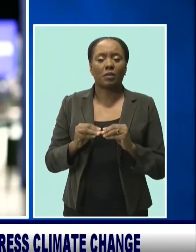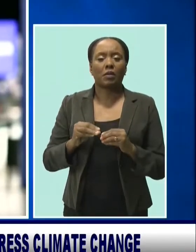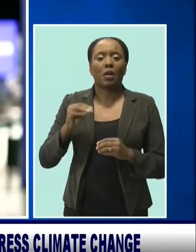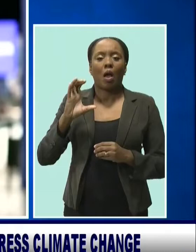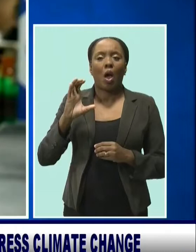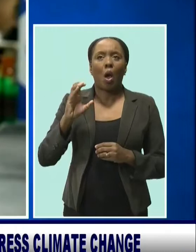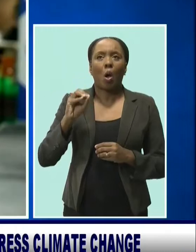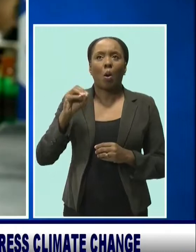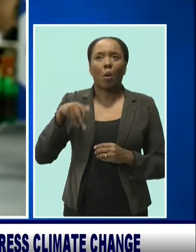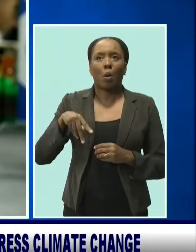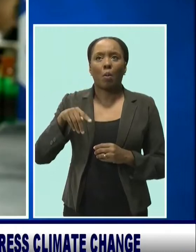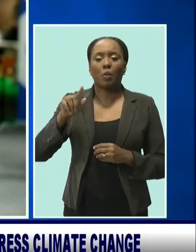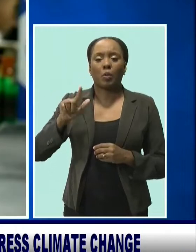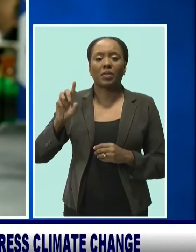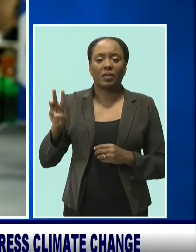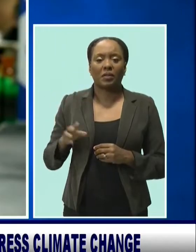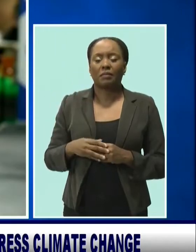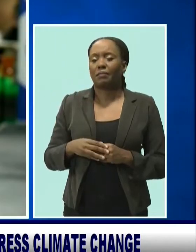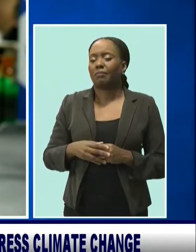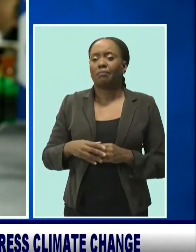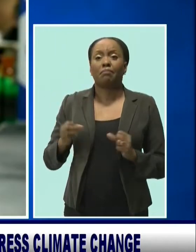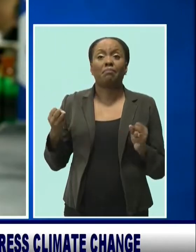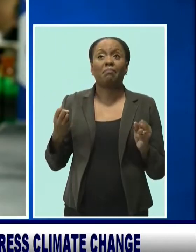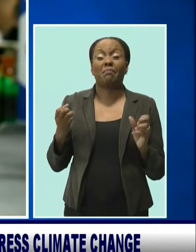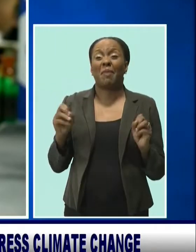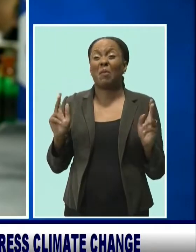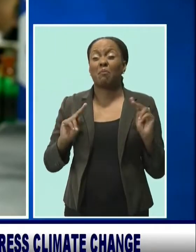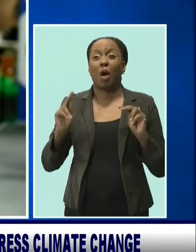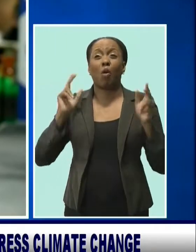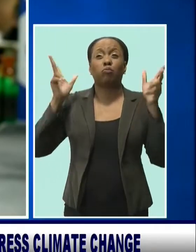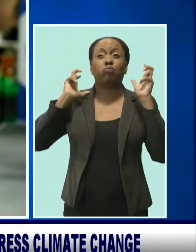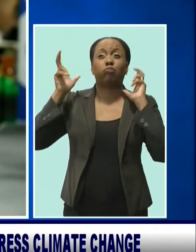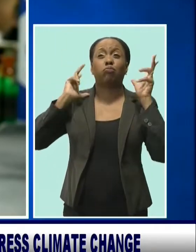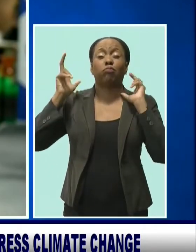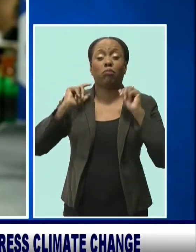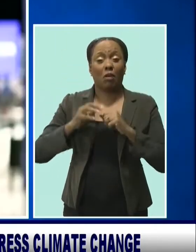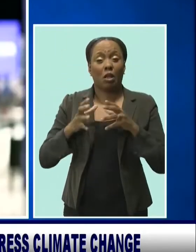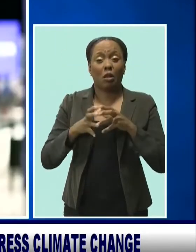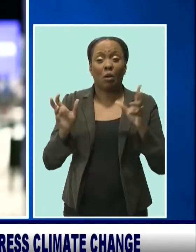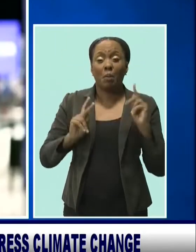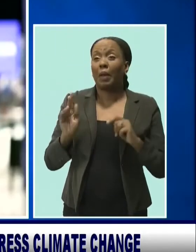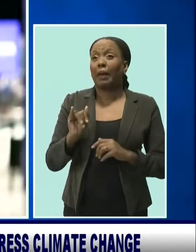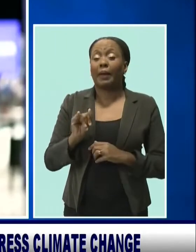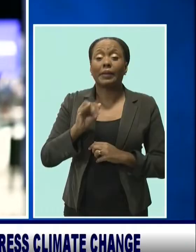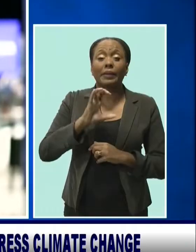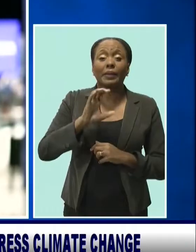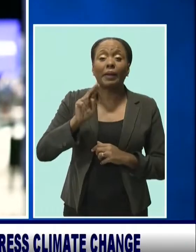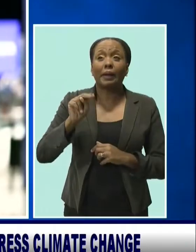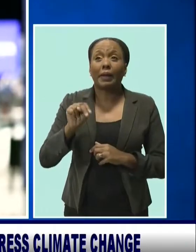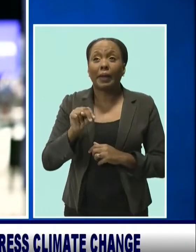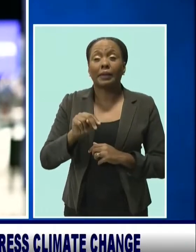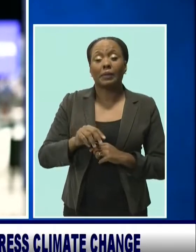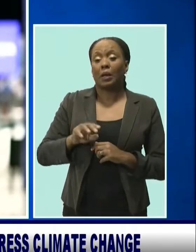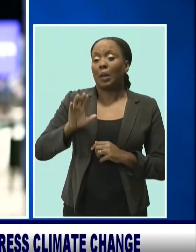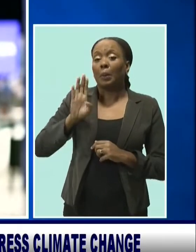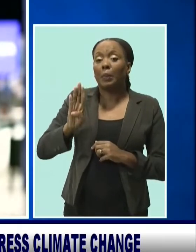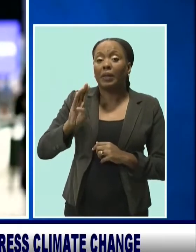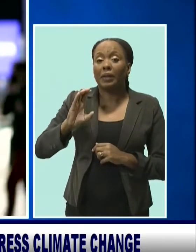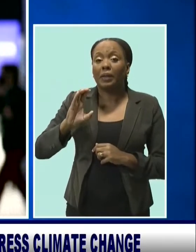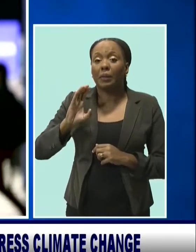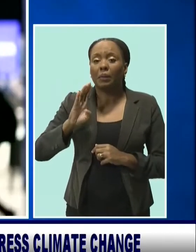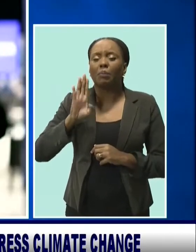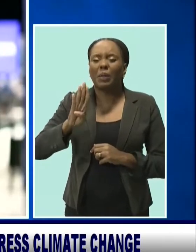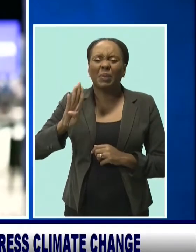was a message that resonated across the globe with major media houses including CNN, the BBC and Al Jazeera using